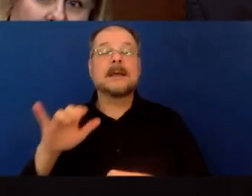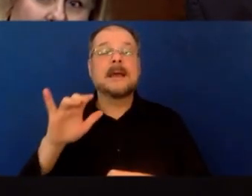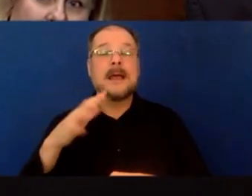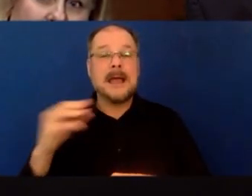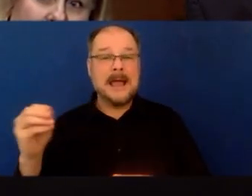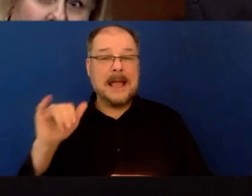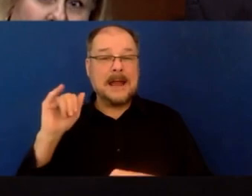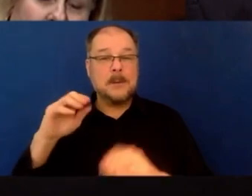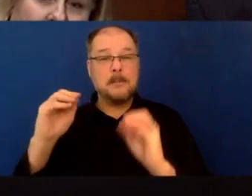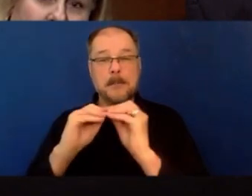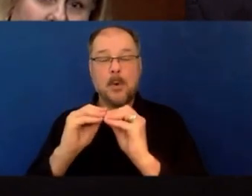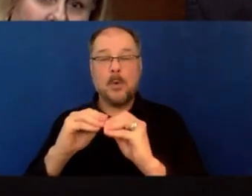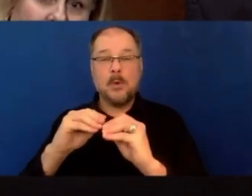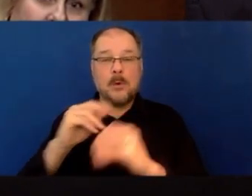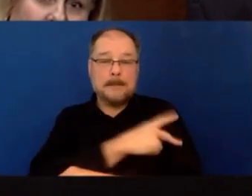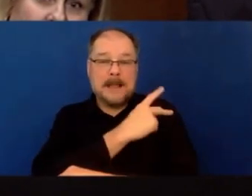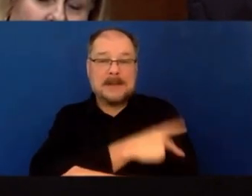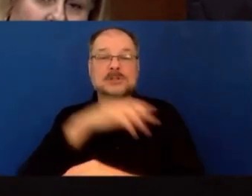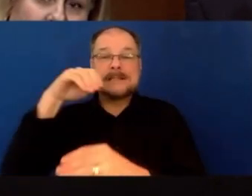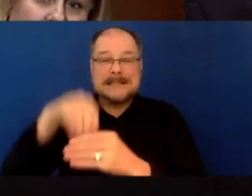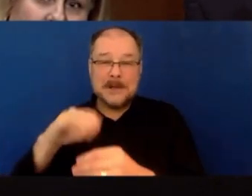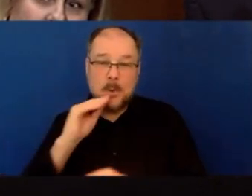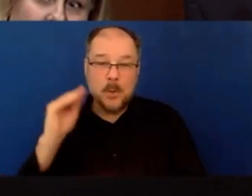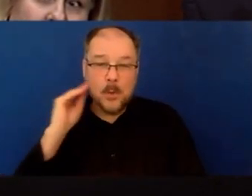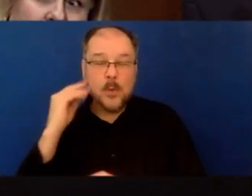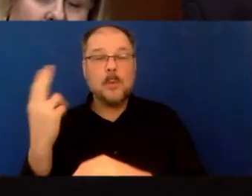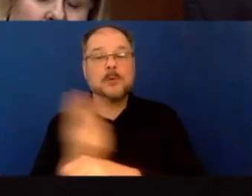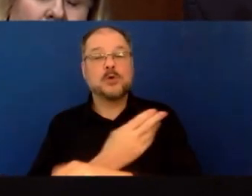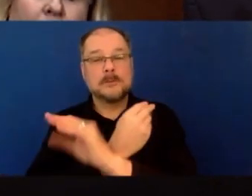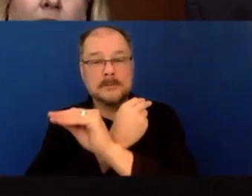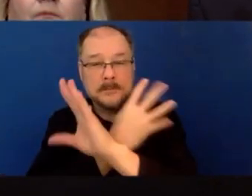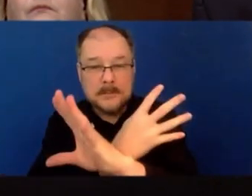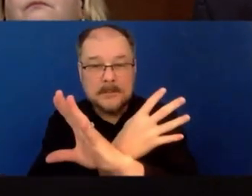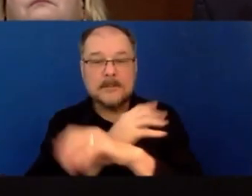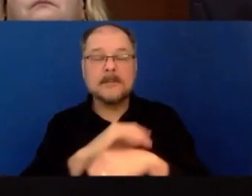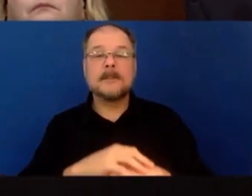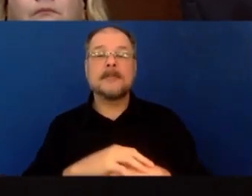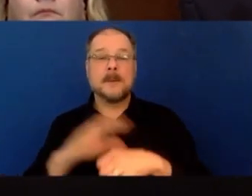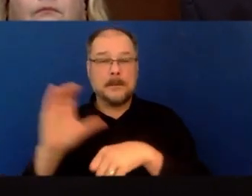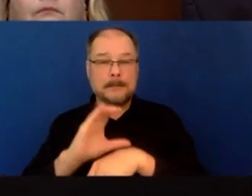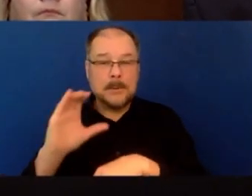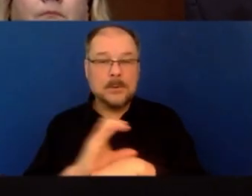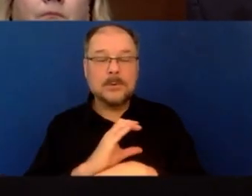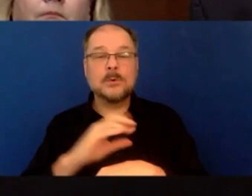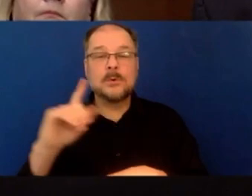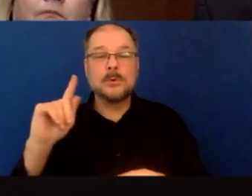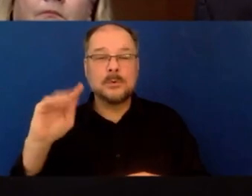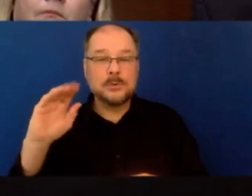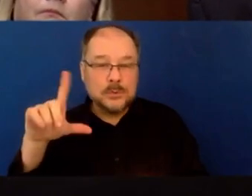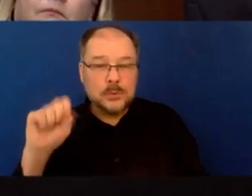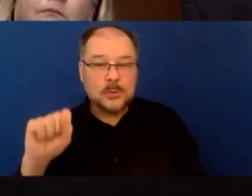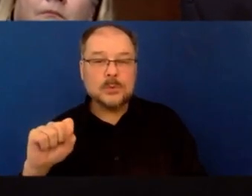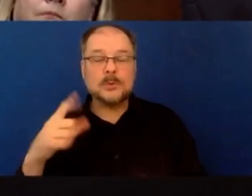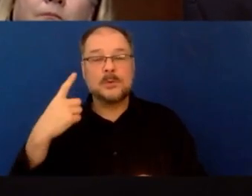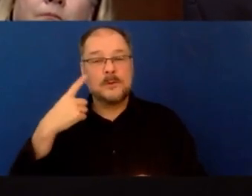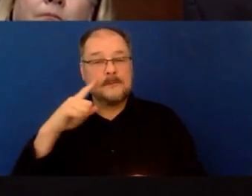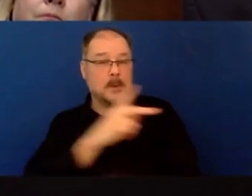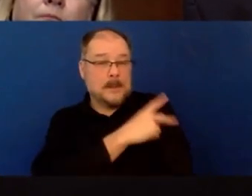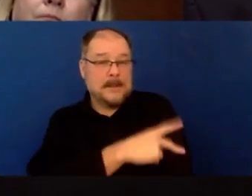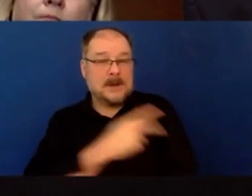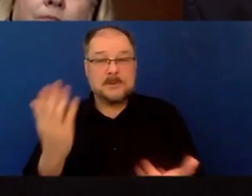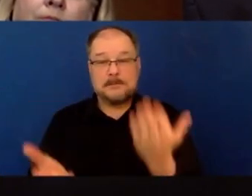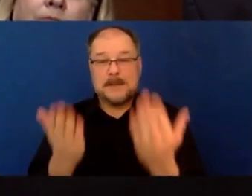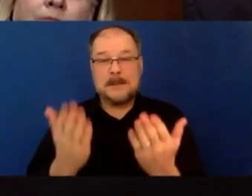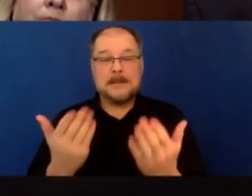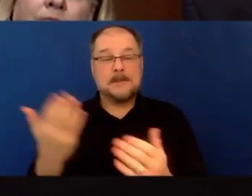model where we can have digital tools, telehealth tools for a patient who may have stayed in the hospital three